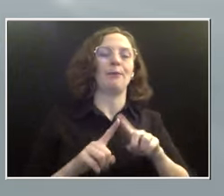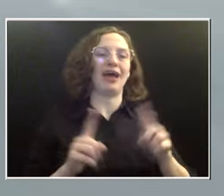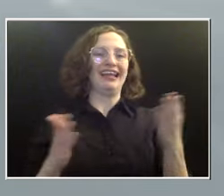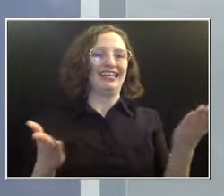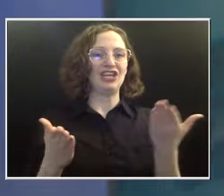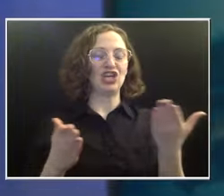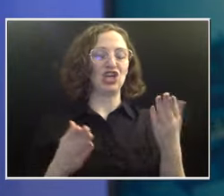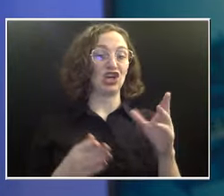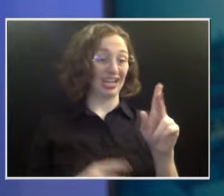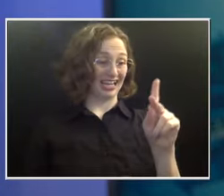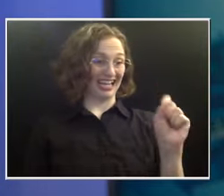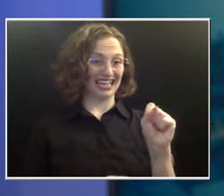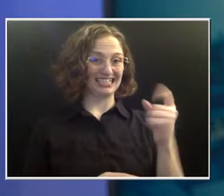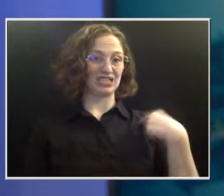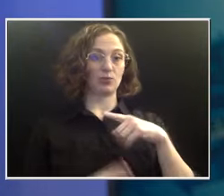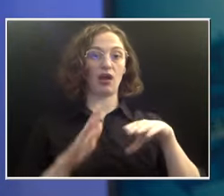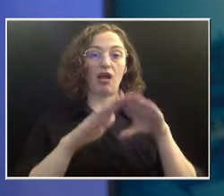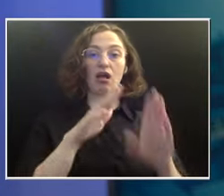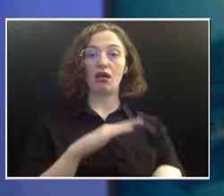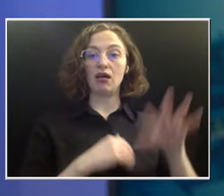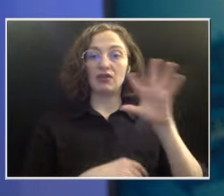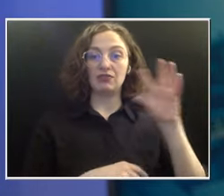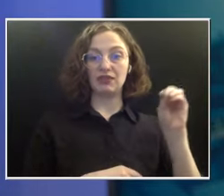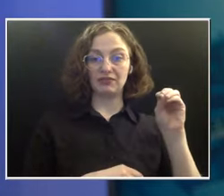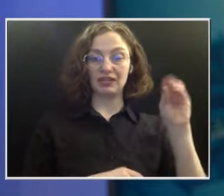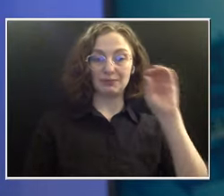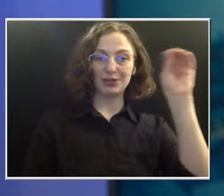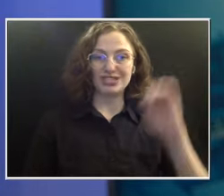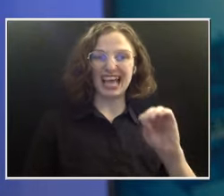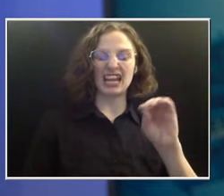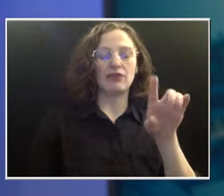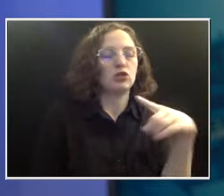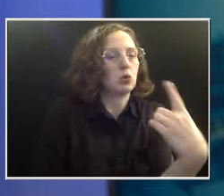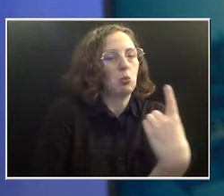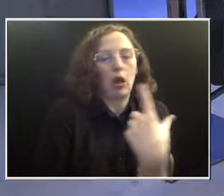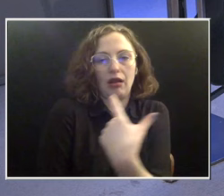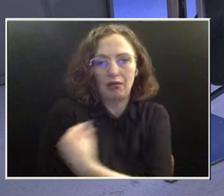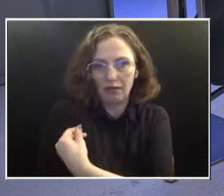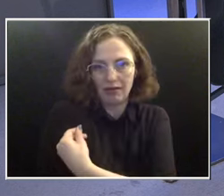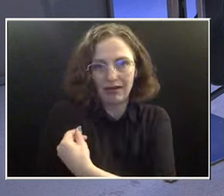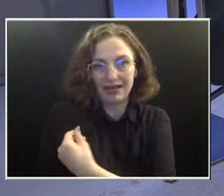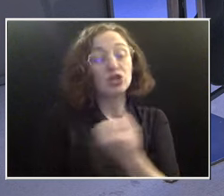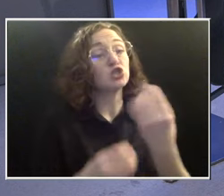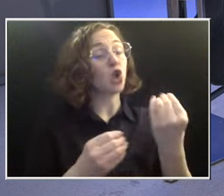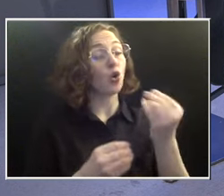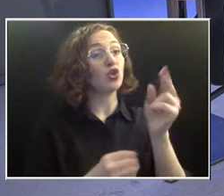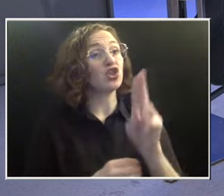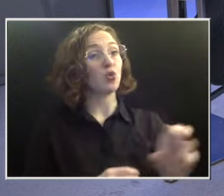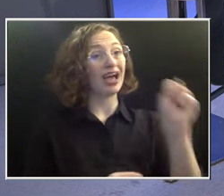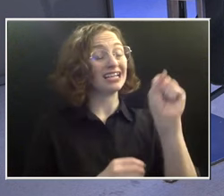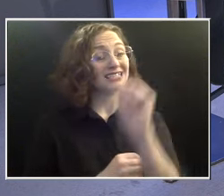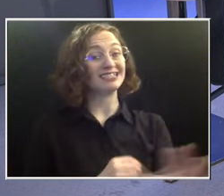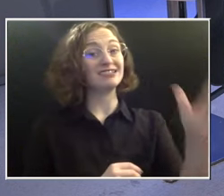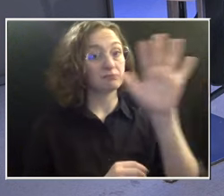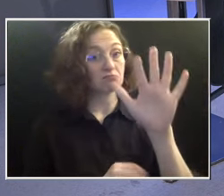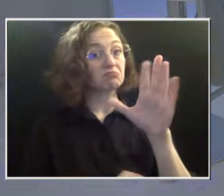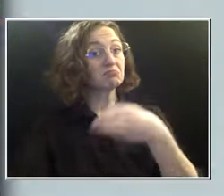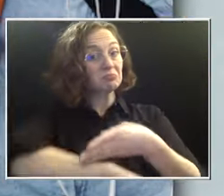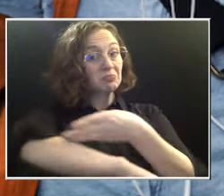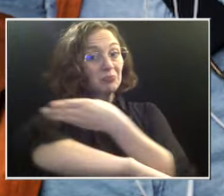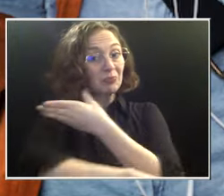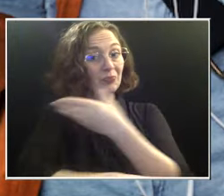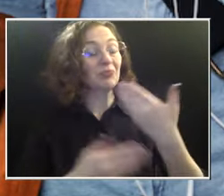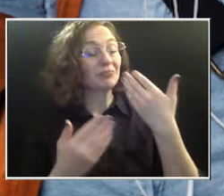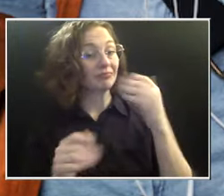in Kansas. So we're doing better as a country. We need to do better in Kansas and Missouri. Okay, we'll keep this conversation going. Be sure to ask your